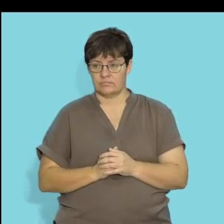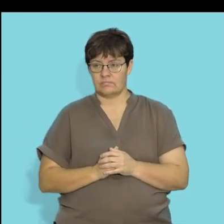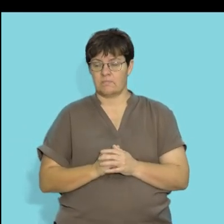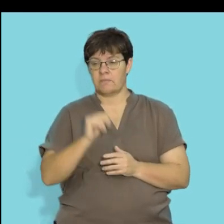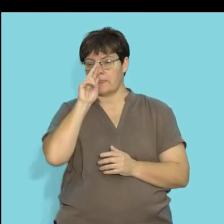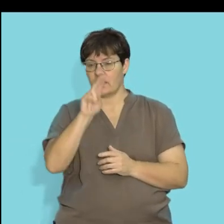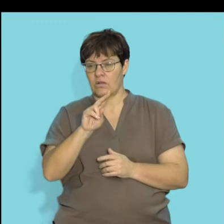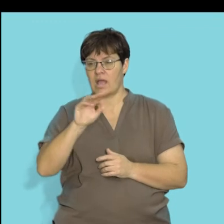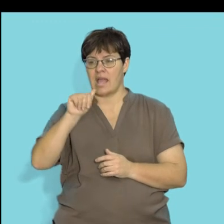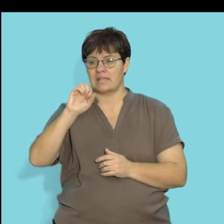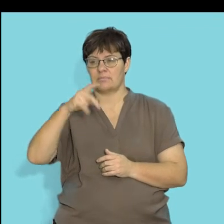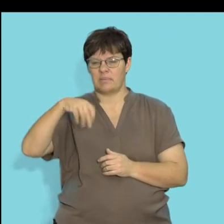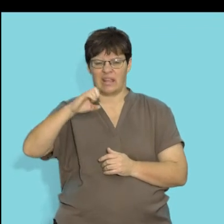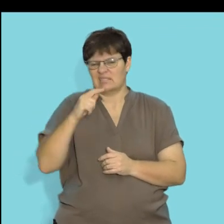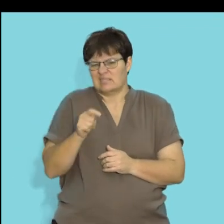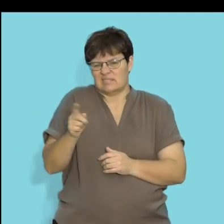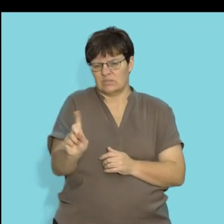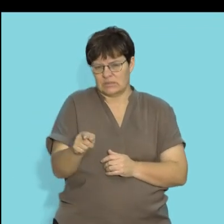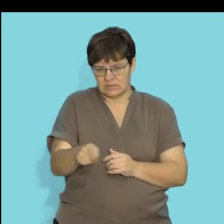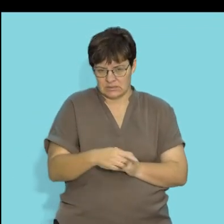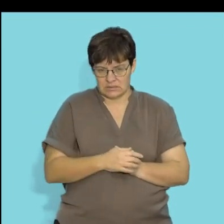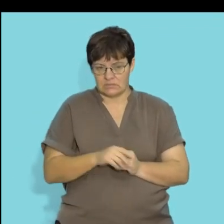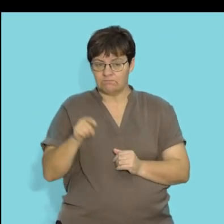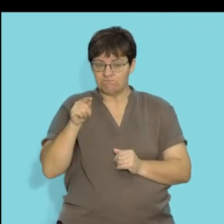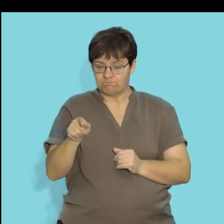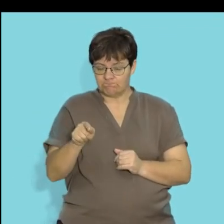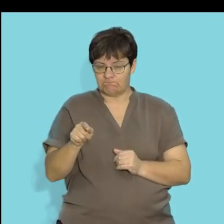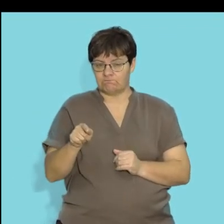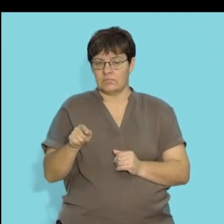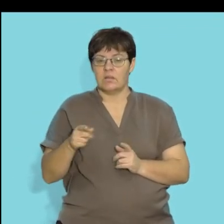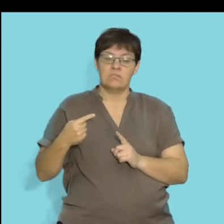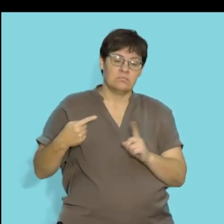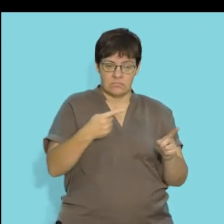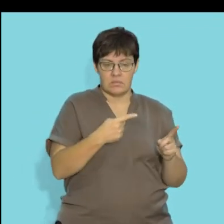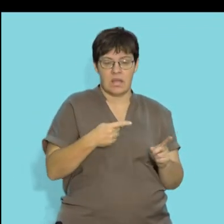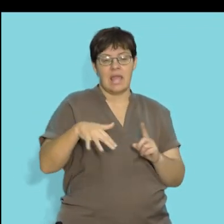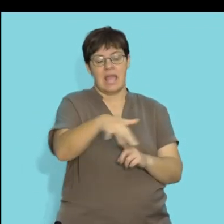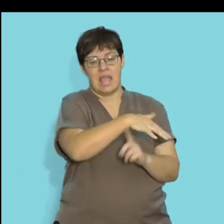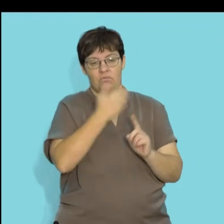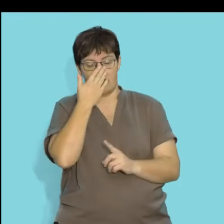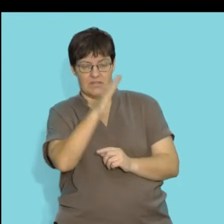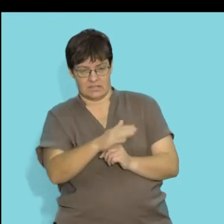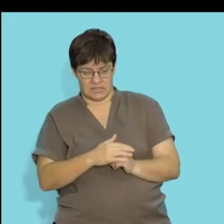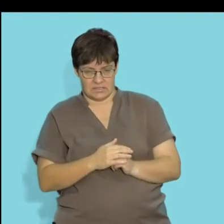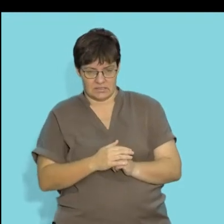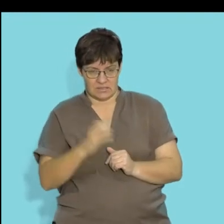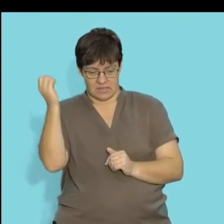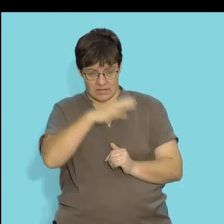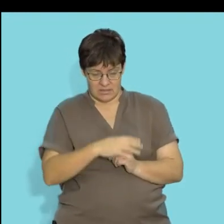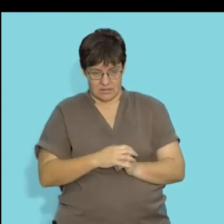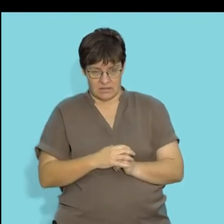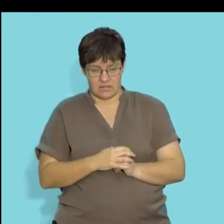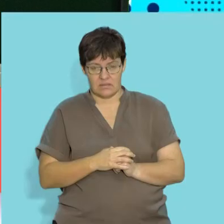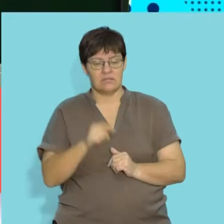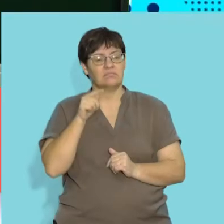Let's have a quick overview of what aspect is. Aspect is the direction in which an area faces the sun.